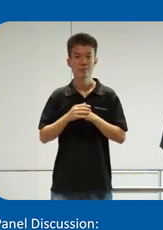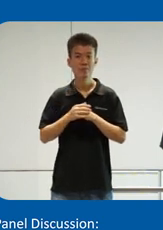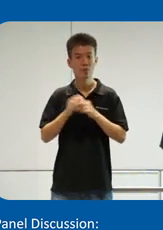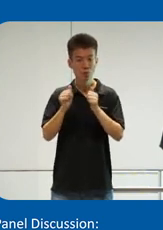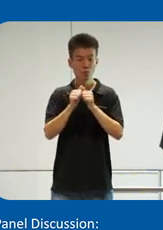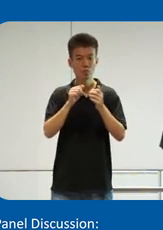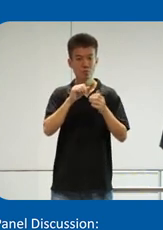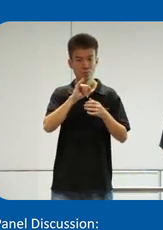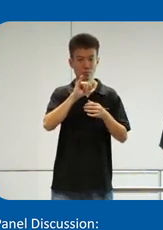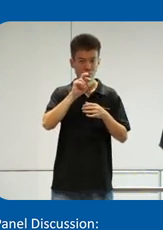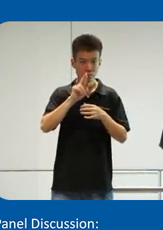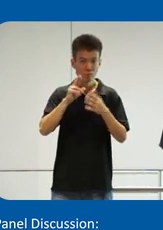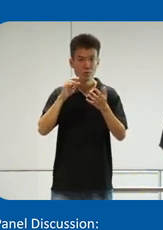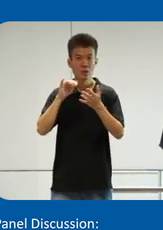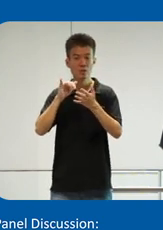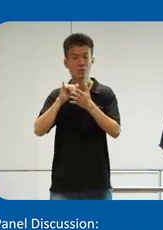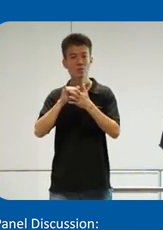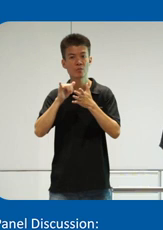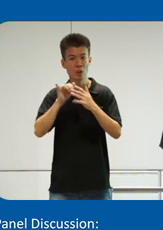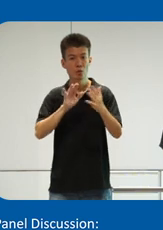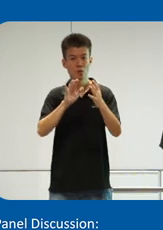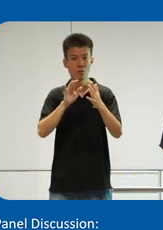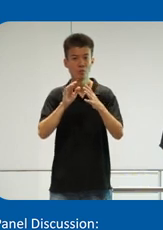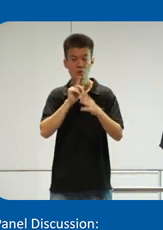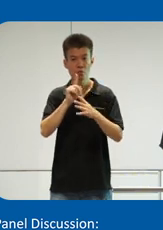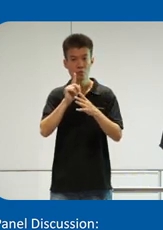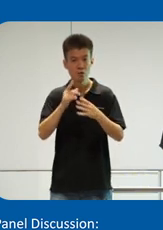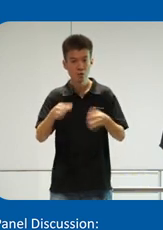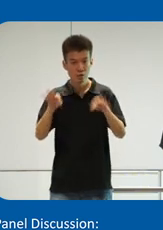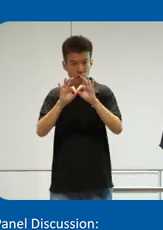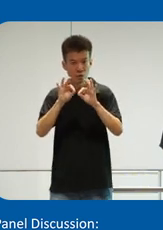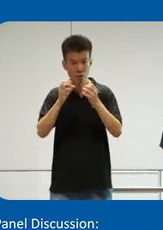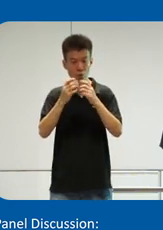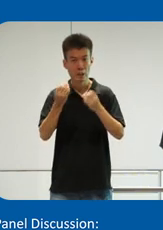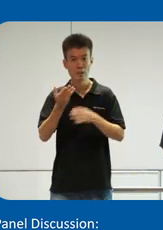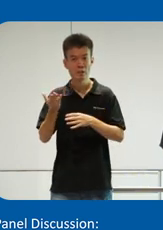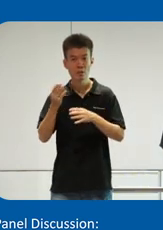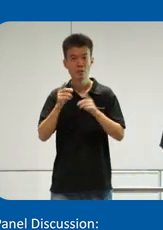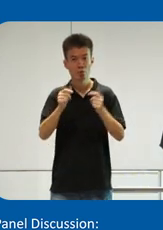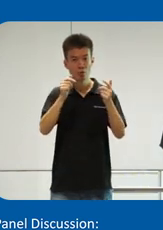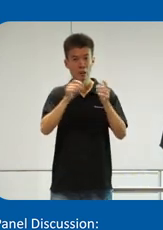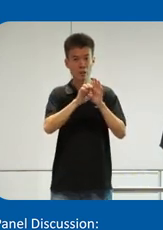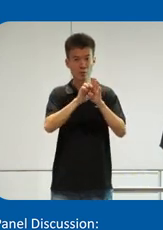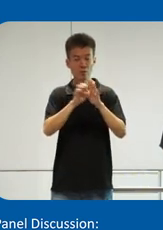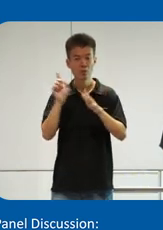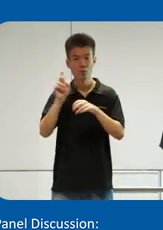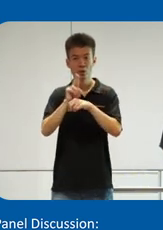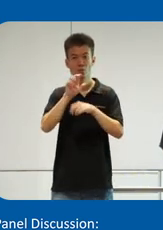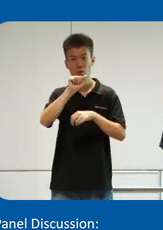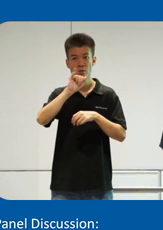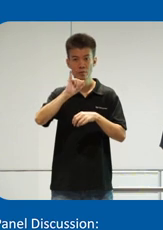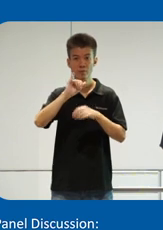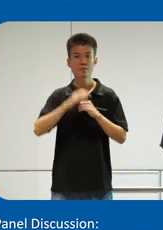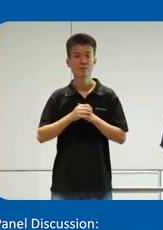our data-driven approaches are really the key. All right. To many things. A quick example is that we are using AI